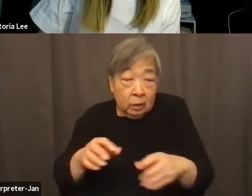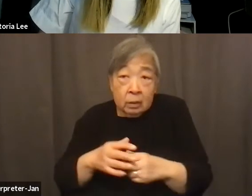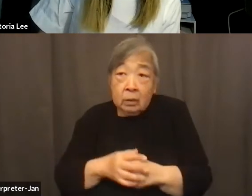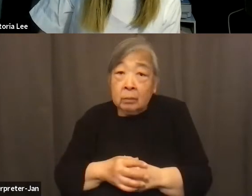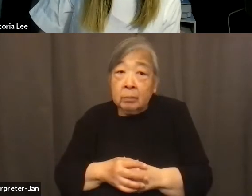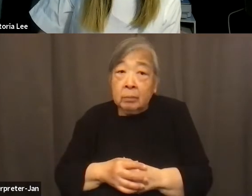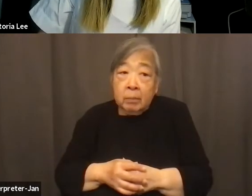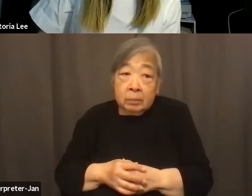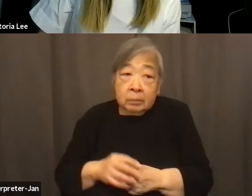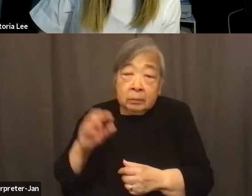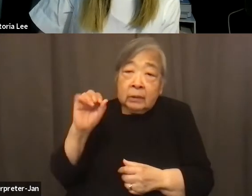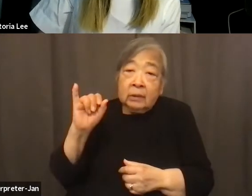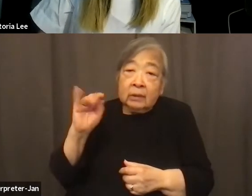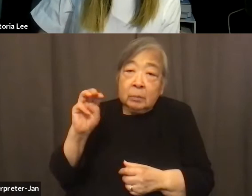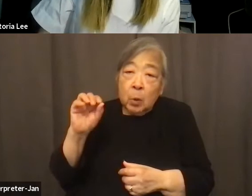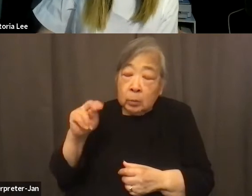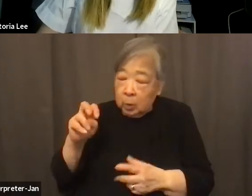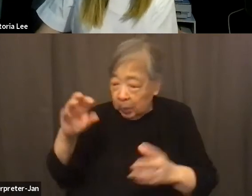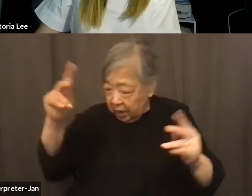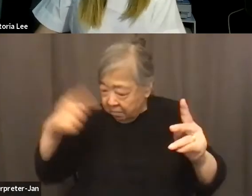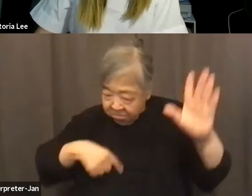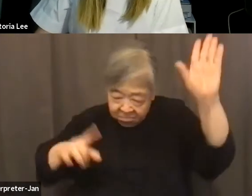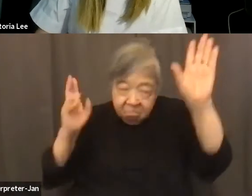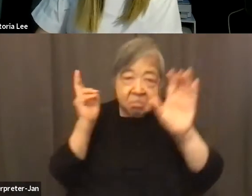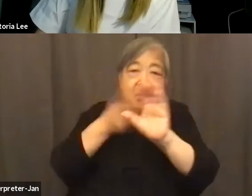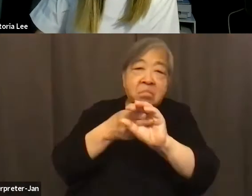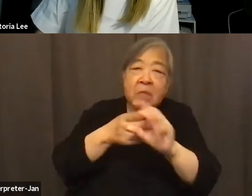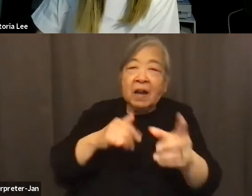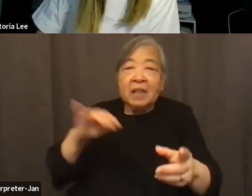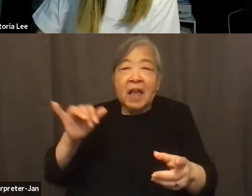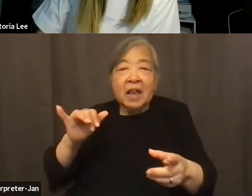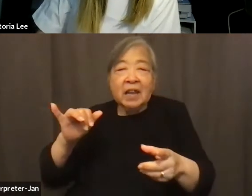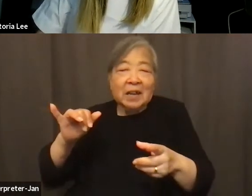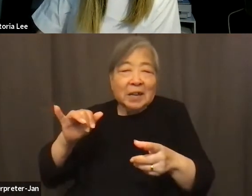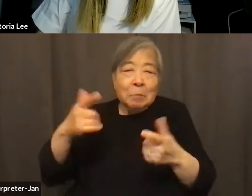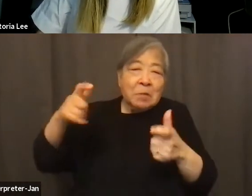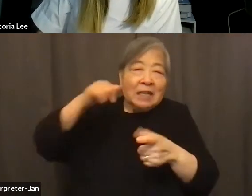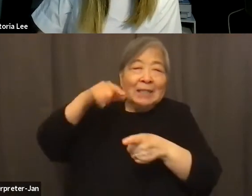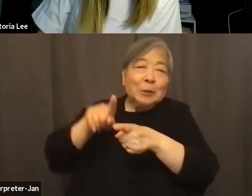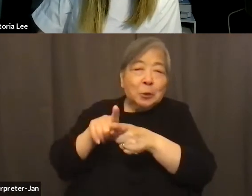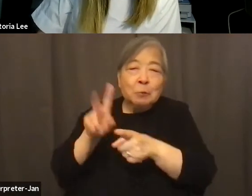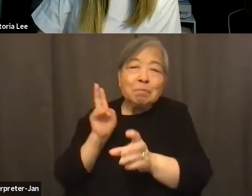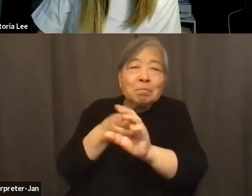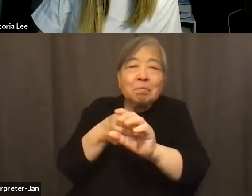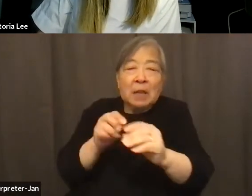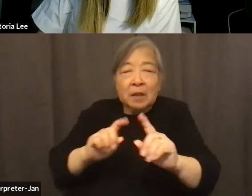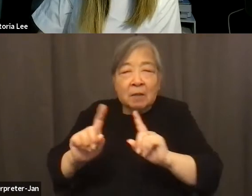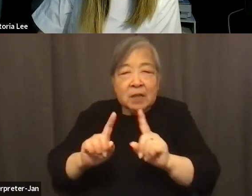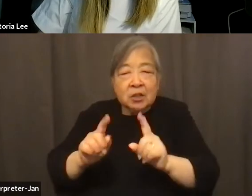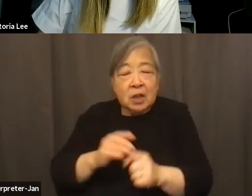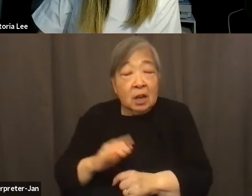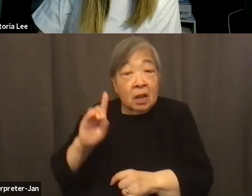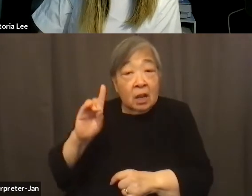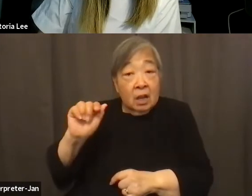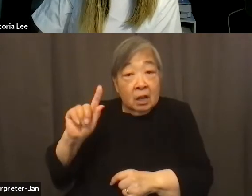So here I am jumping in like the, like the little big sister in the convo. So, and, you know, Daphne